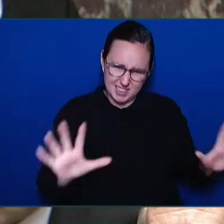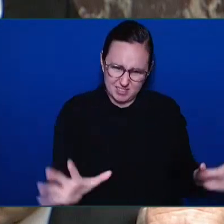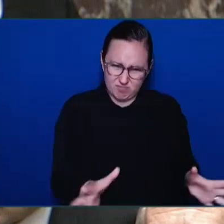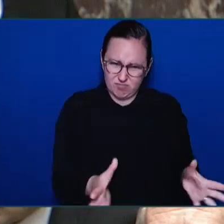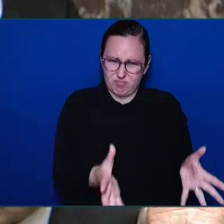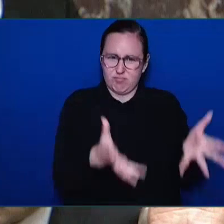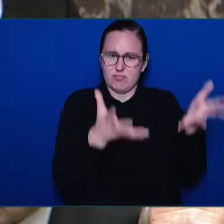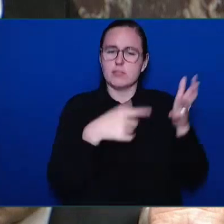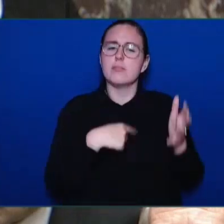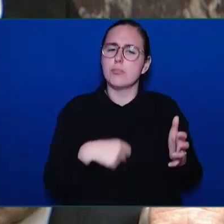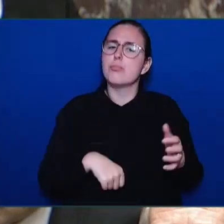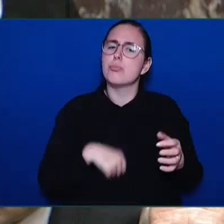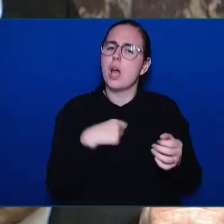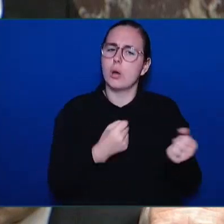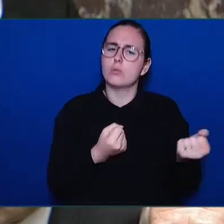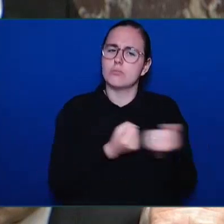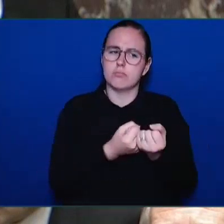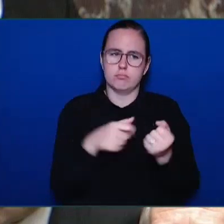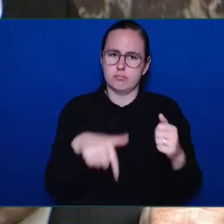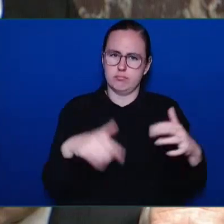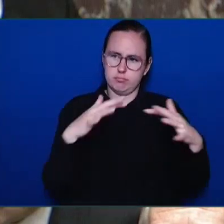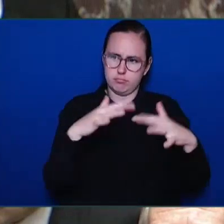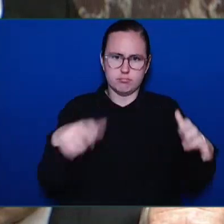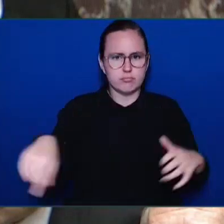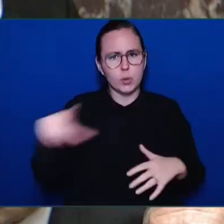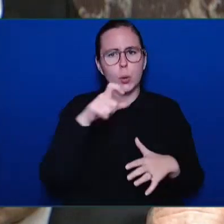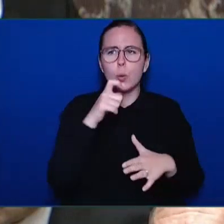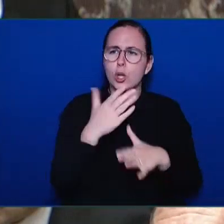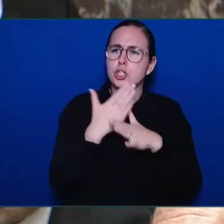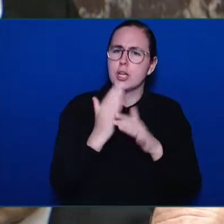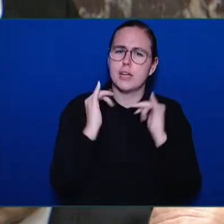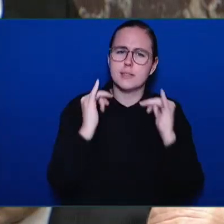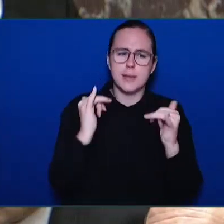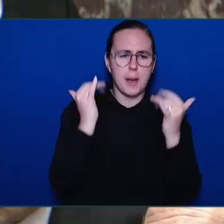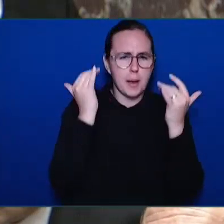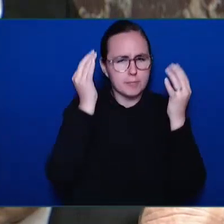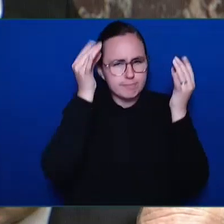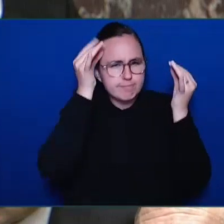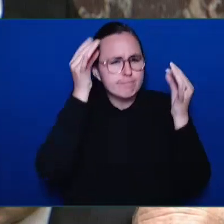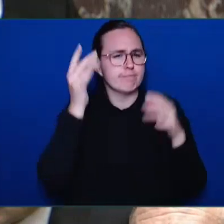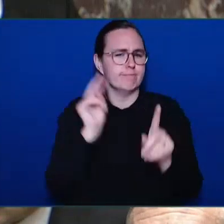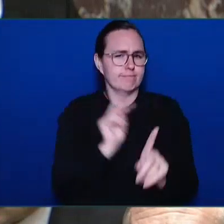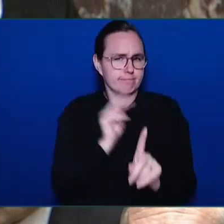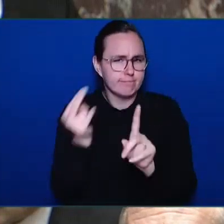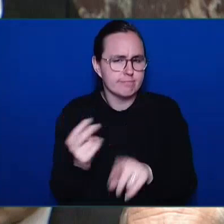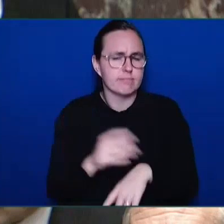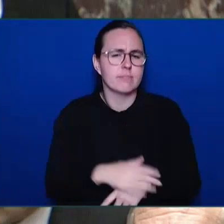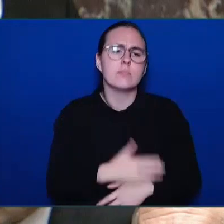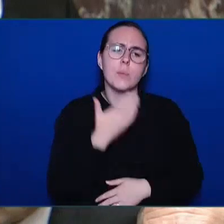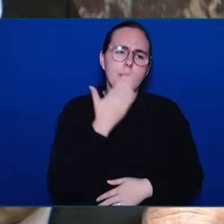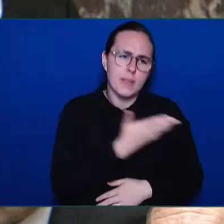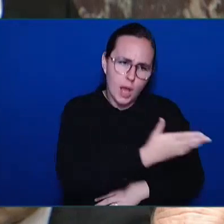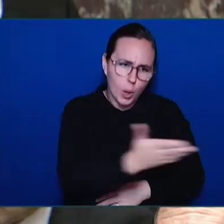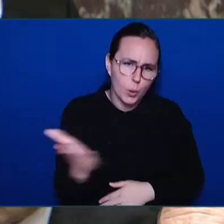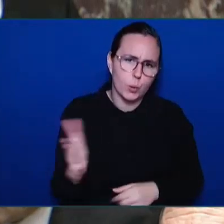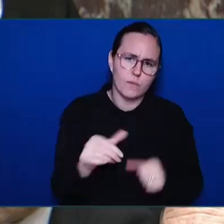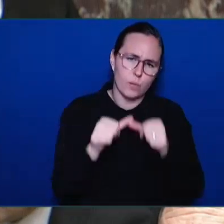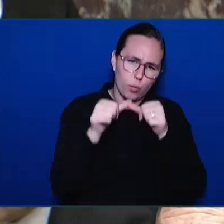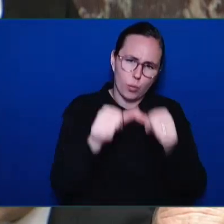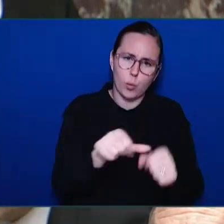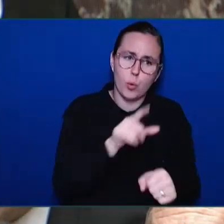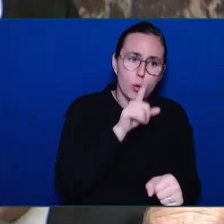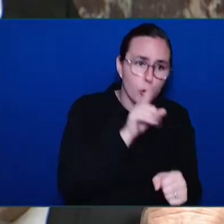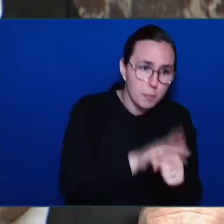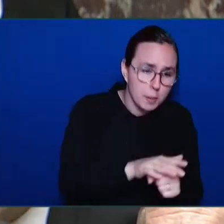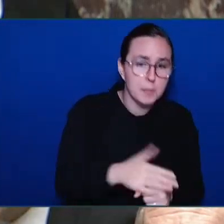who share that commitment. Thank you very much for the opportunity to speak about the inspiring, powerful, and good women of this